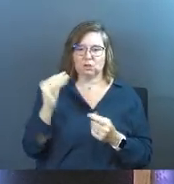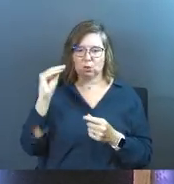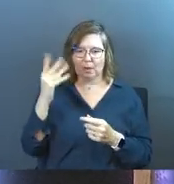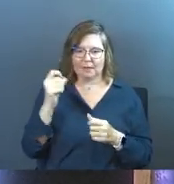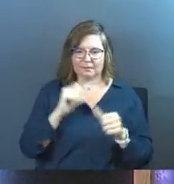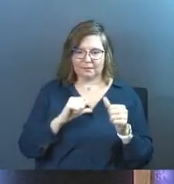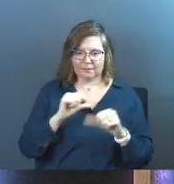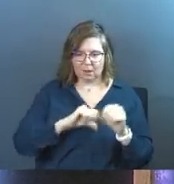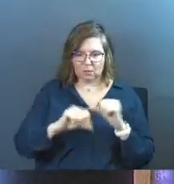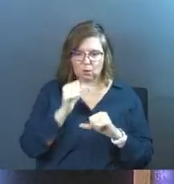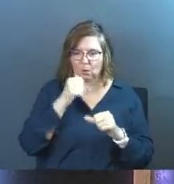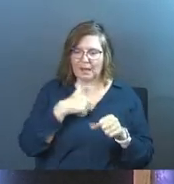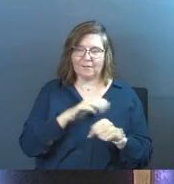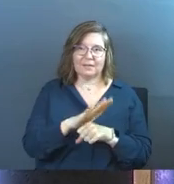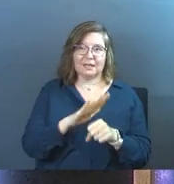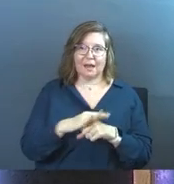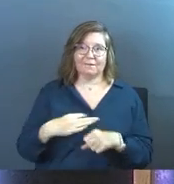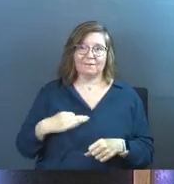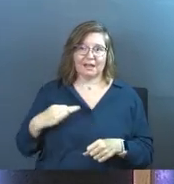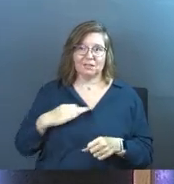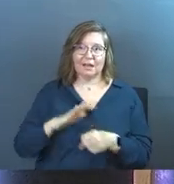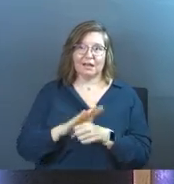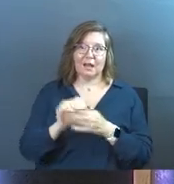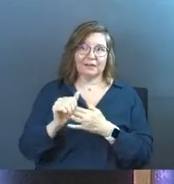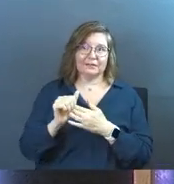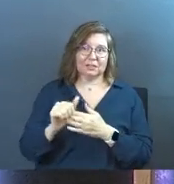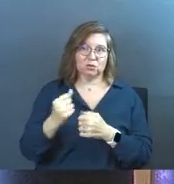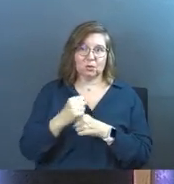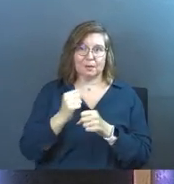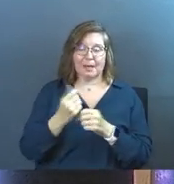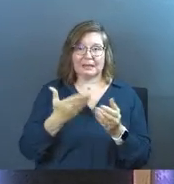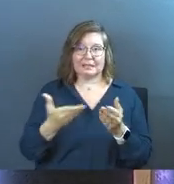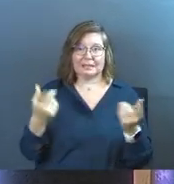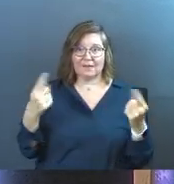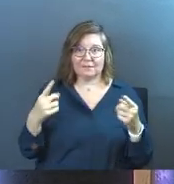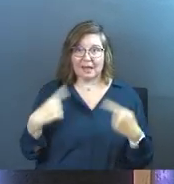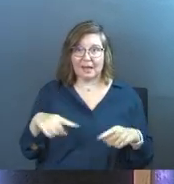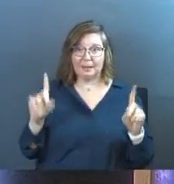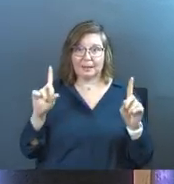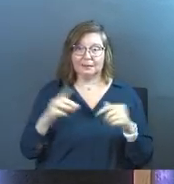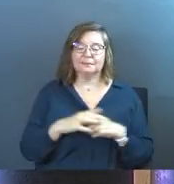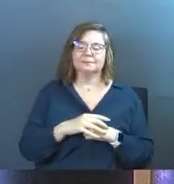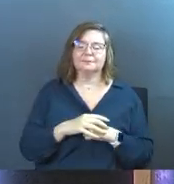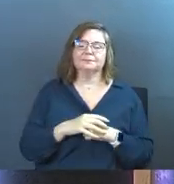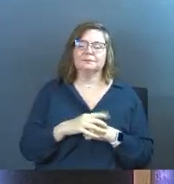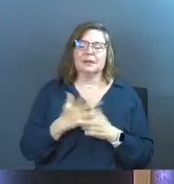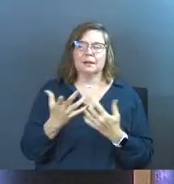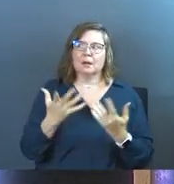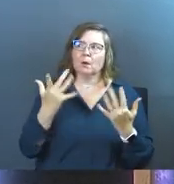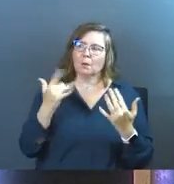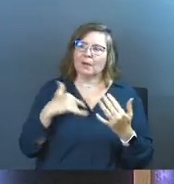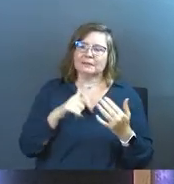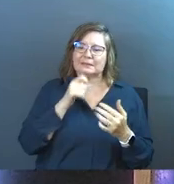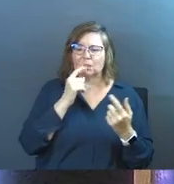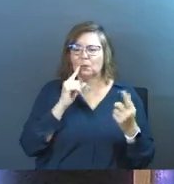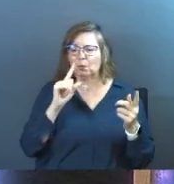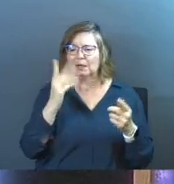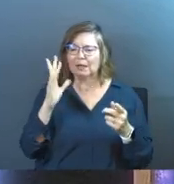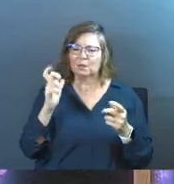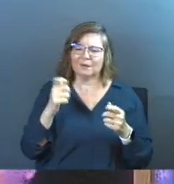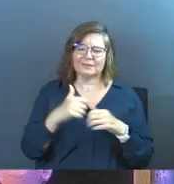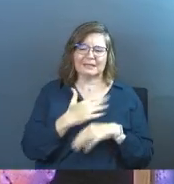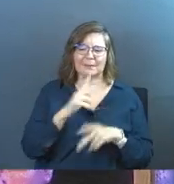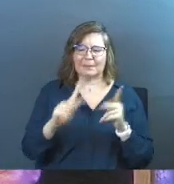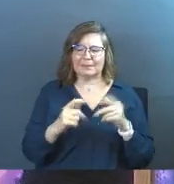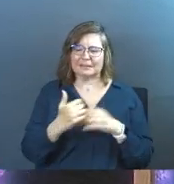at Grace Fellowship and we don't have enough volunteers, enough leaders in order to make this stuff happen. And I'm like, why doesn't this work? And God,